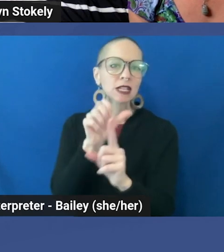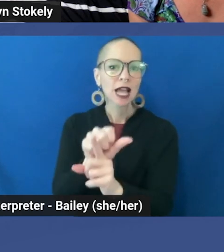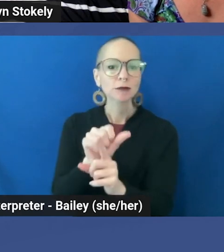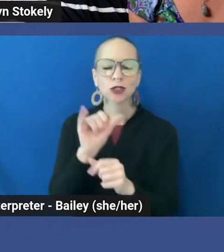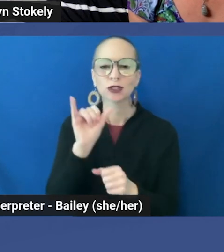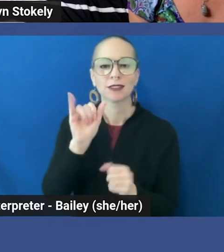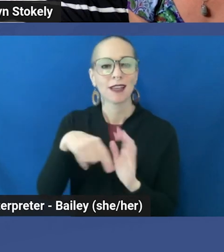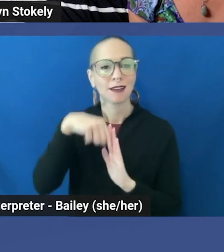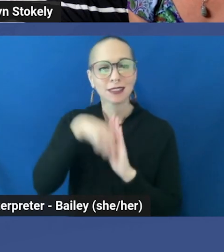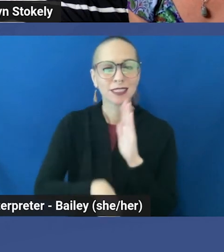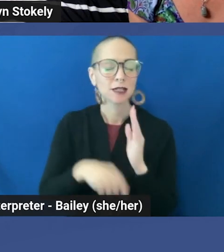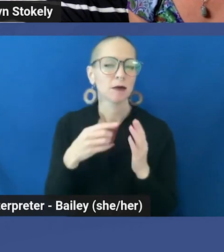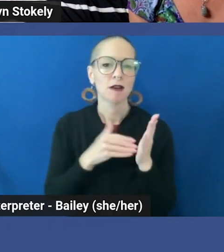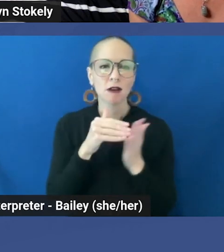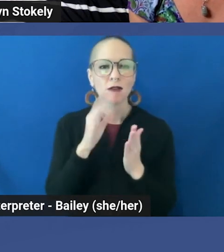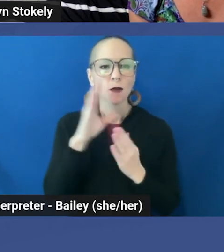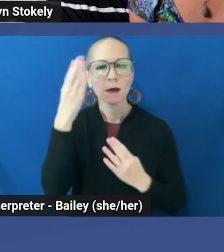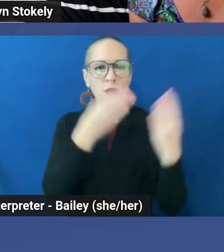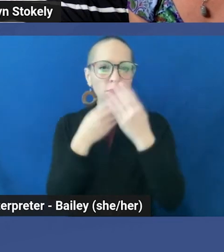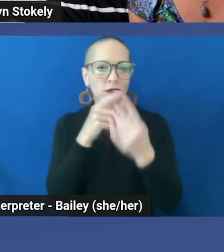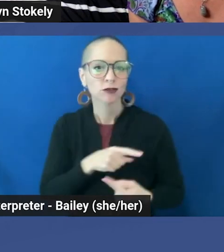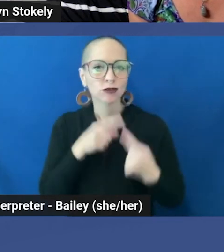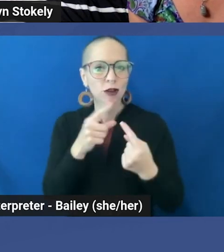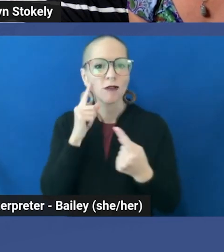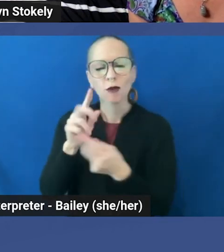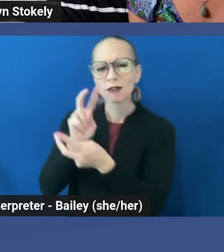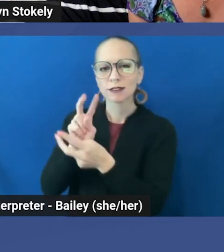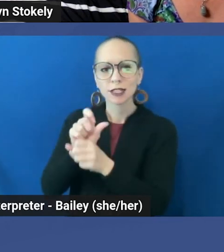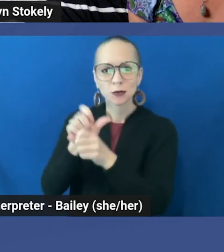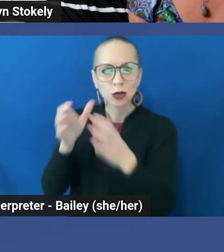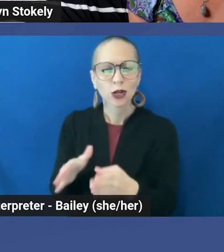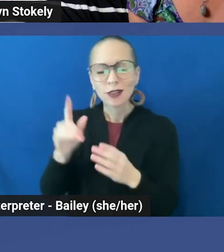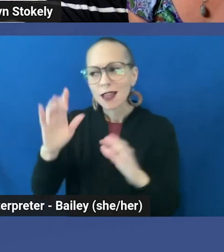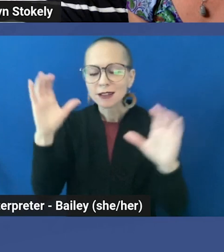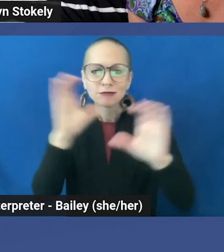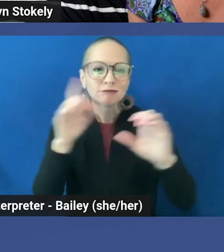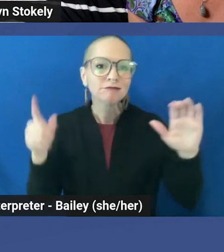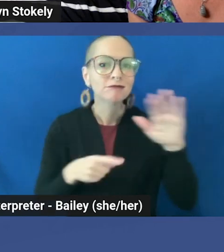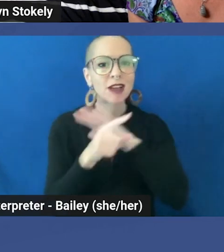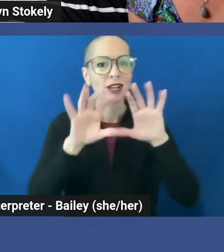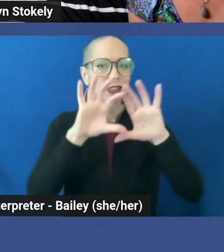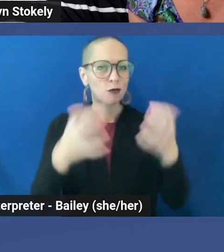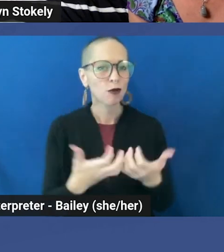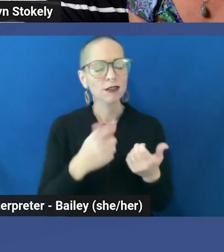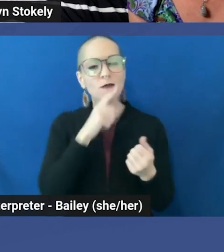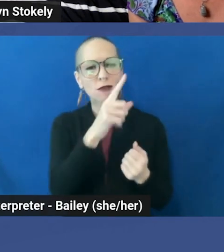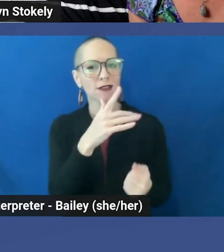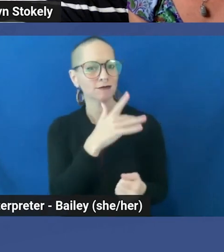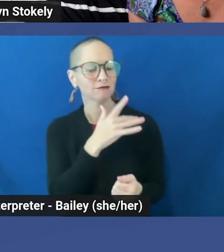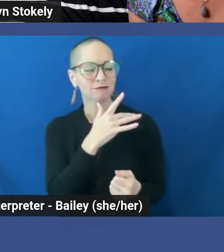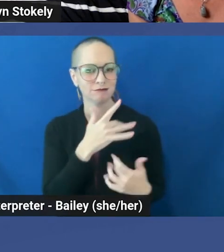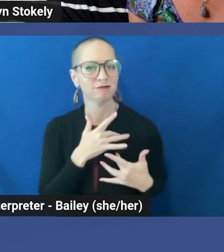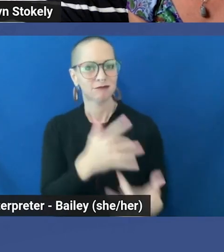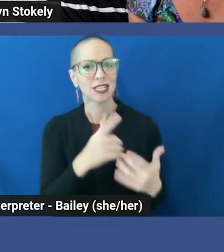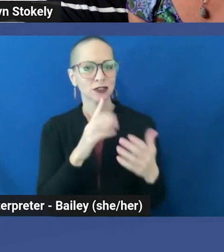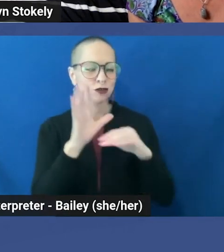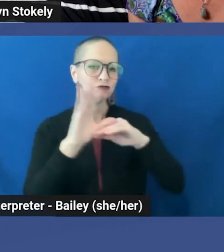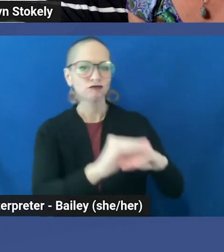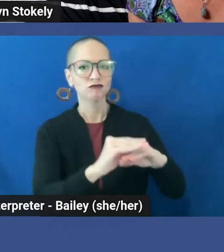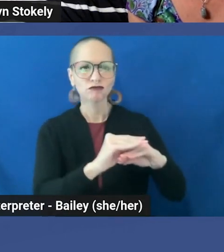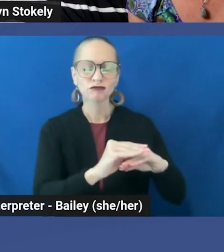overlooked struggles of sex workers as they navigate a world that stigmatizes and marginalizes us.